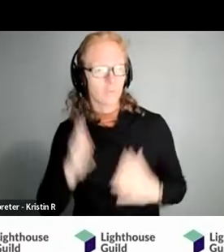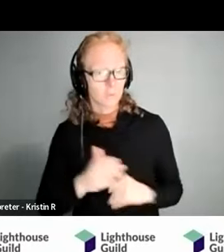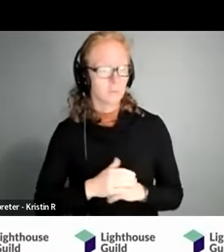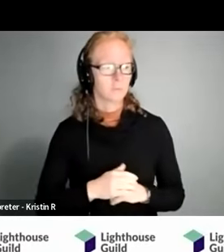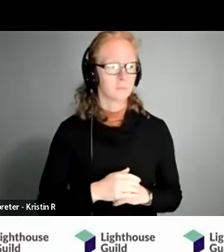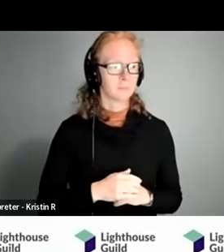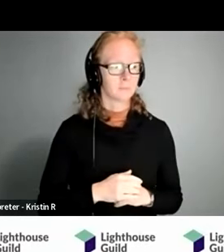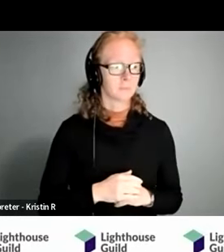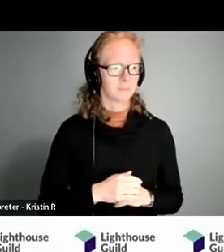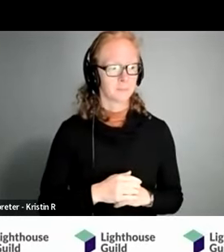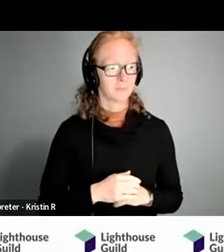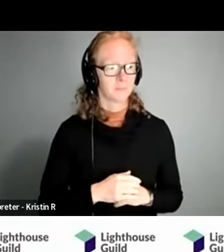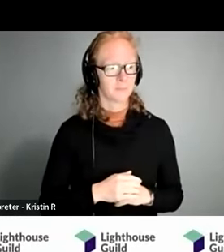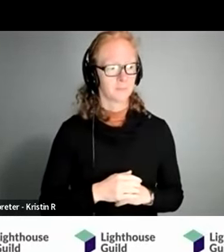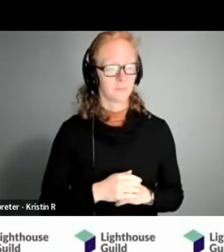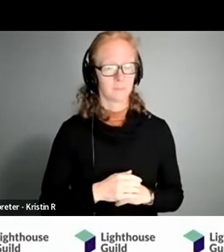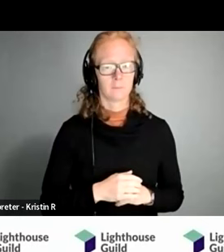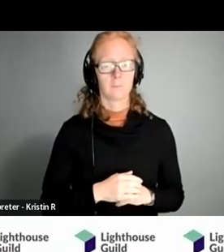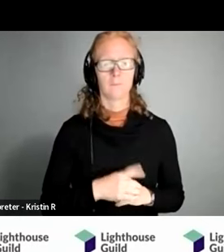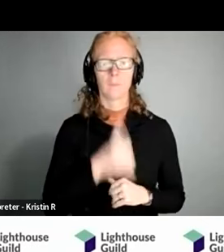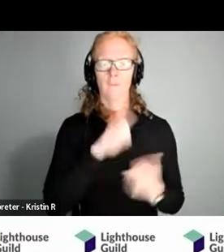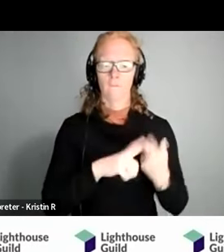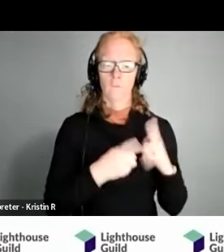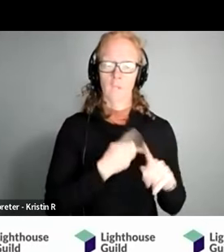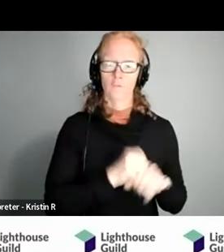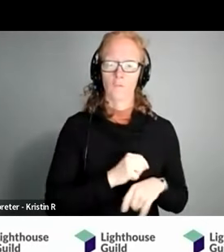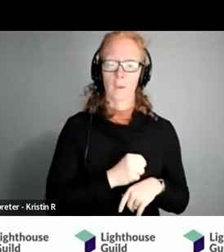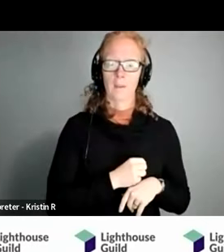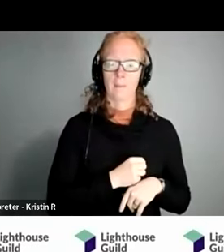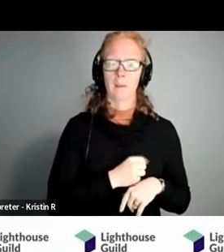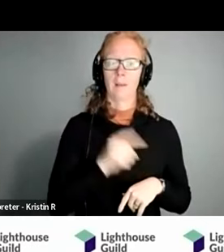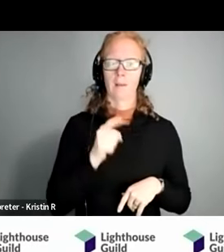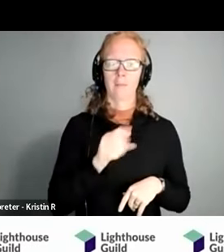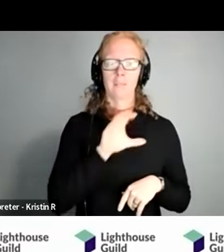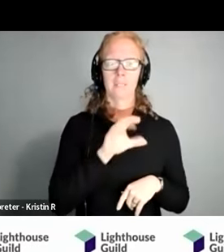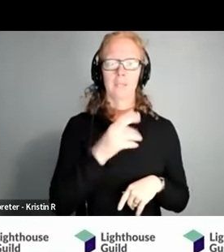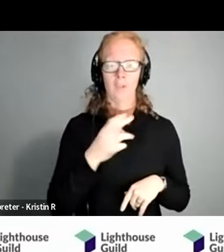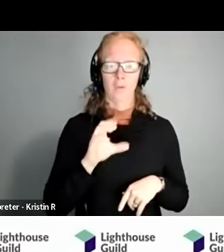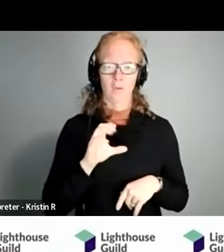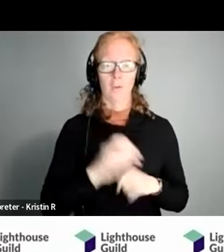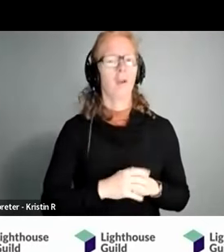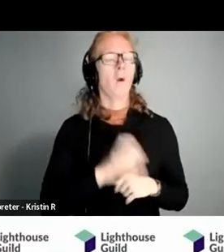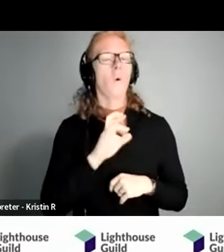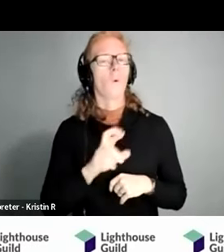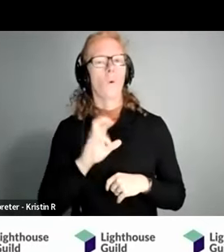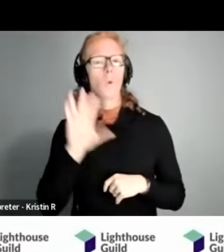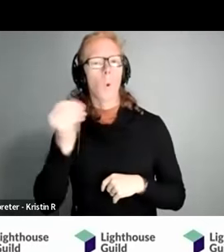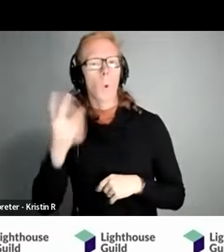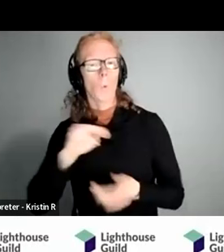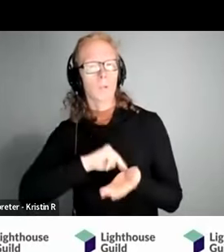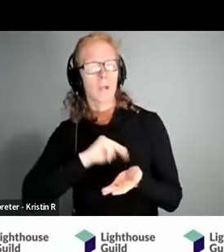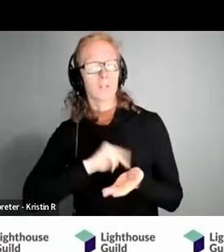learn from our friends from the hearing center whether it's your own doctor whether it's a vision